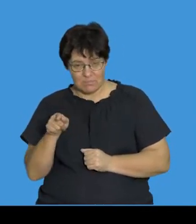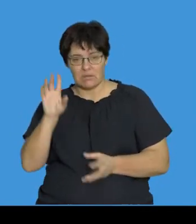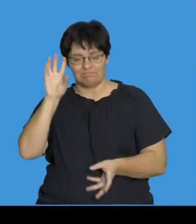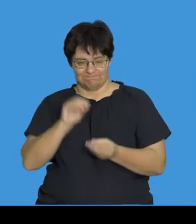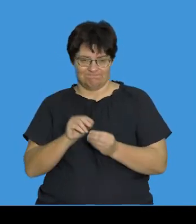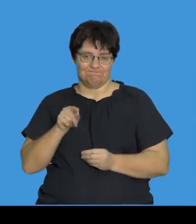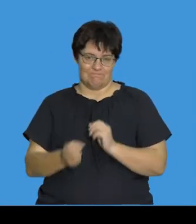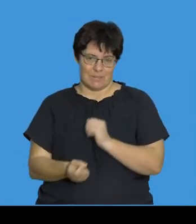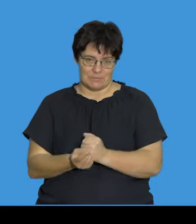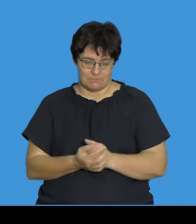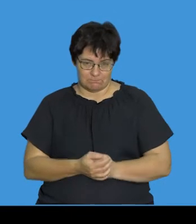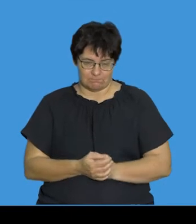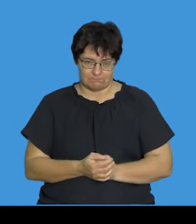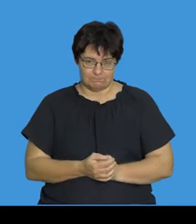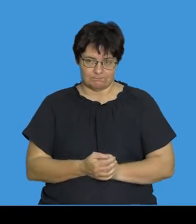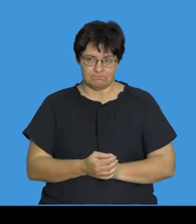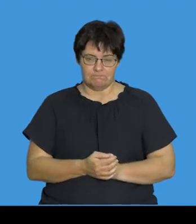as mutagens.